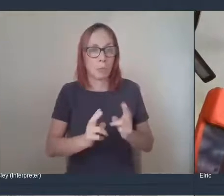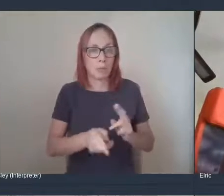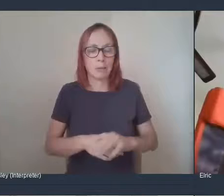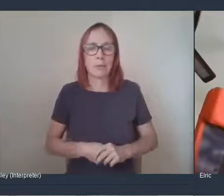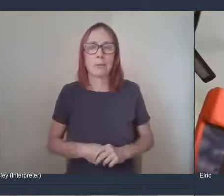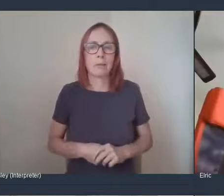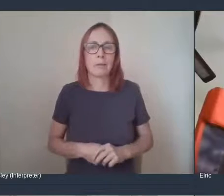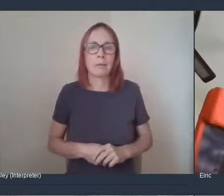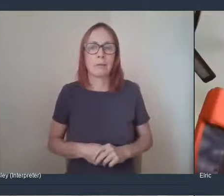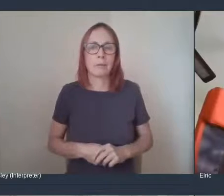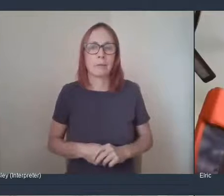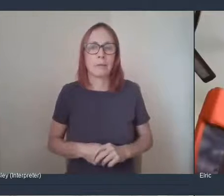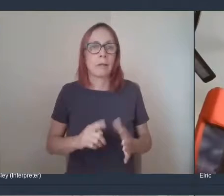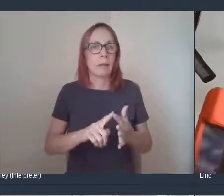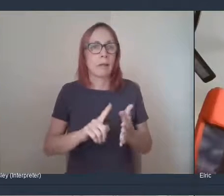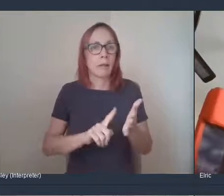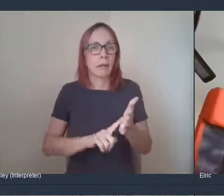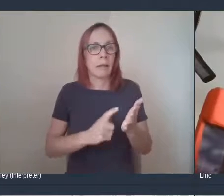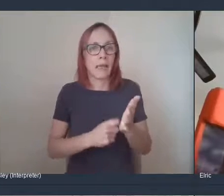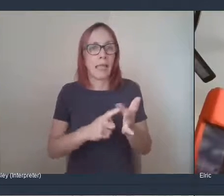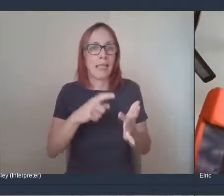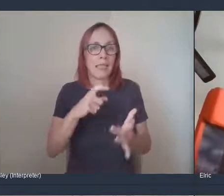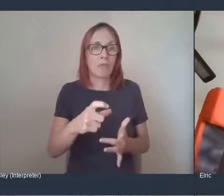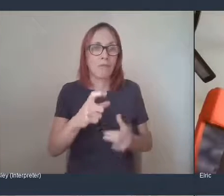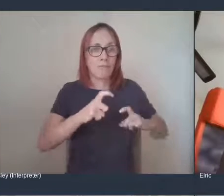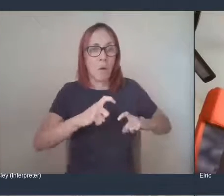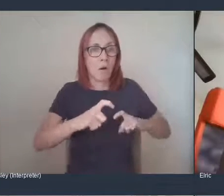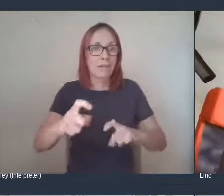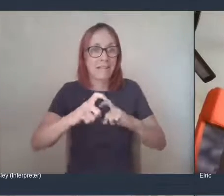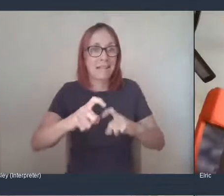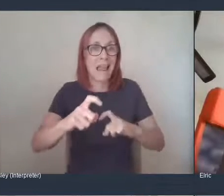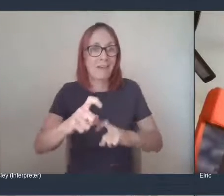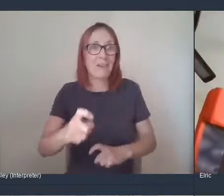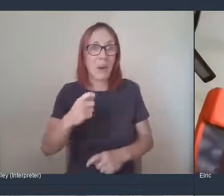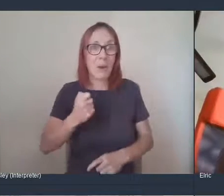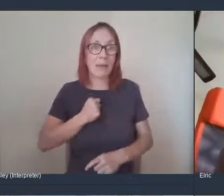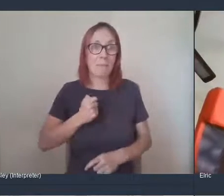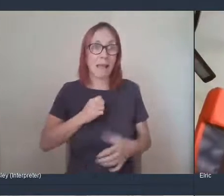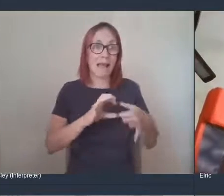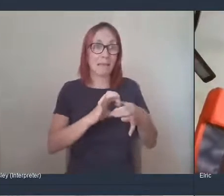And Elric for keep going while I was cut off today.